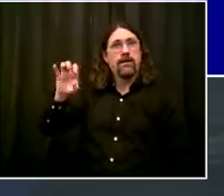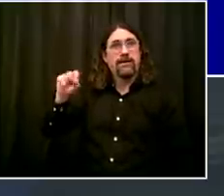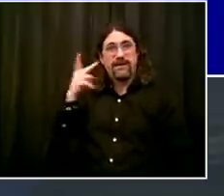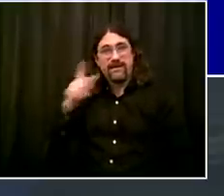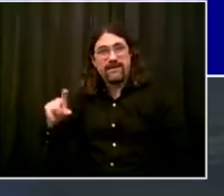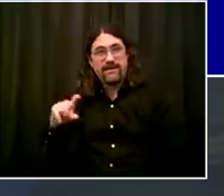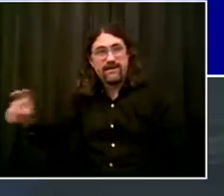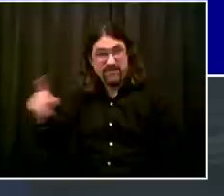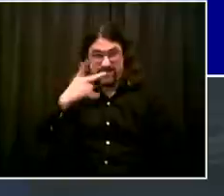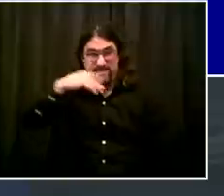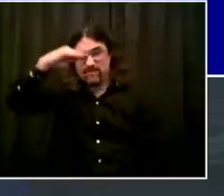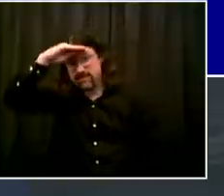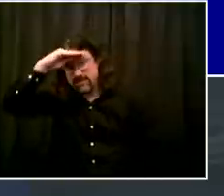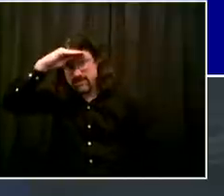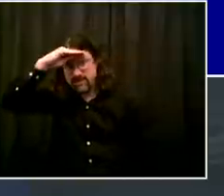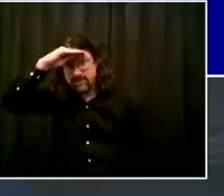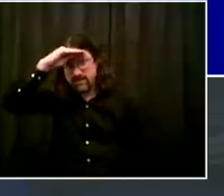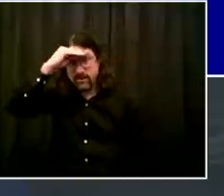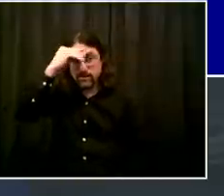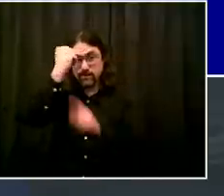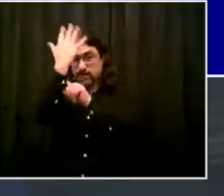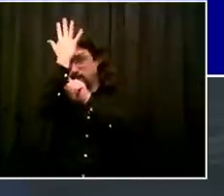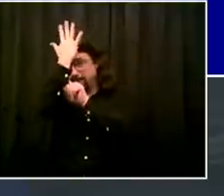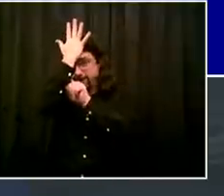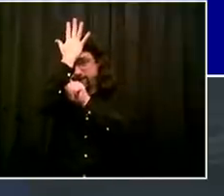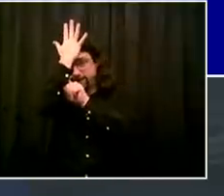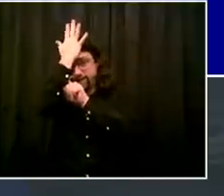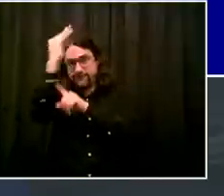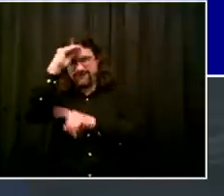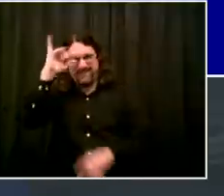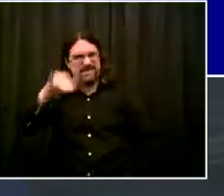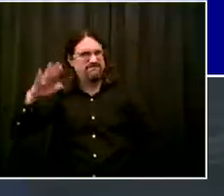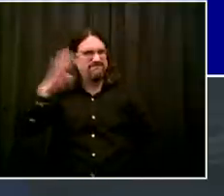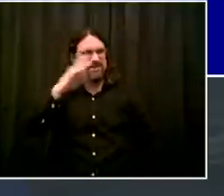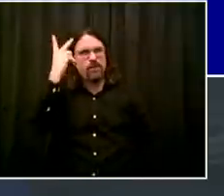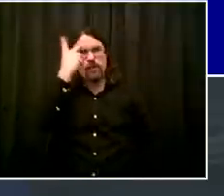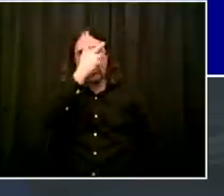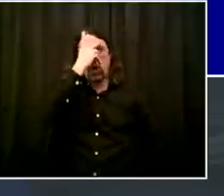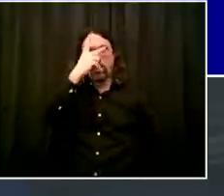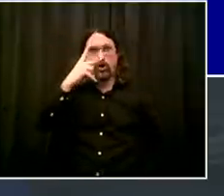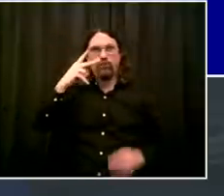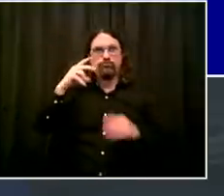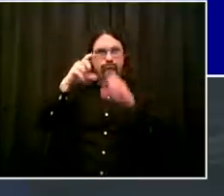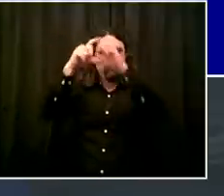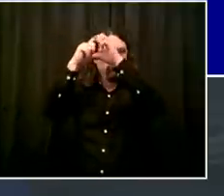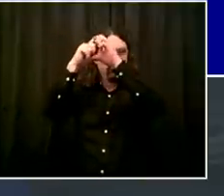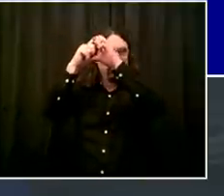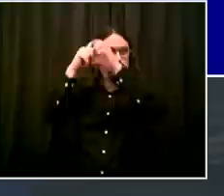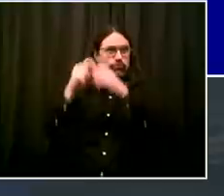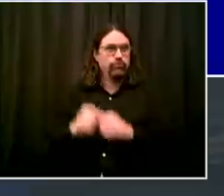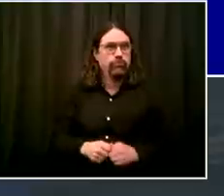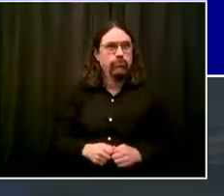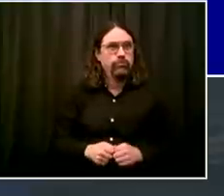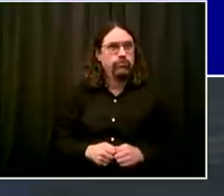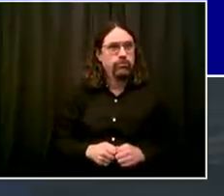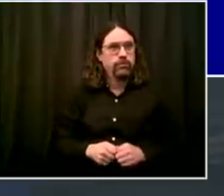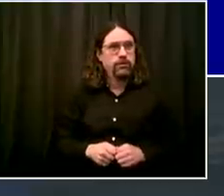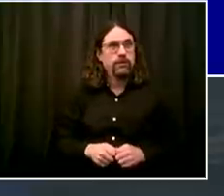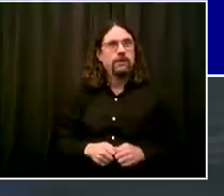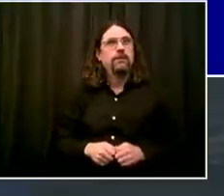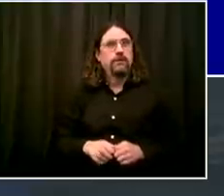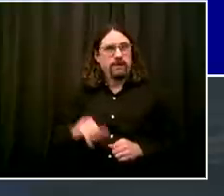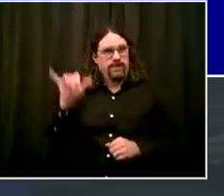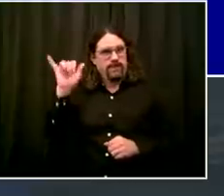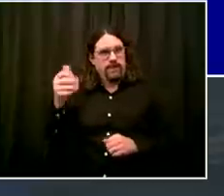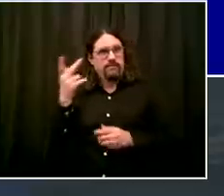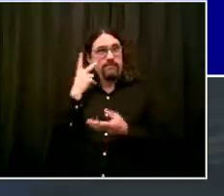equipment, clothing, whatever you want to say. Caps, they have it all